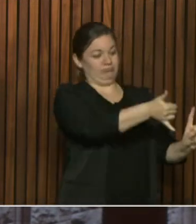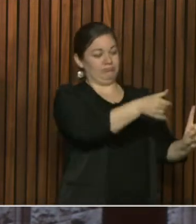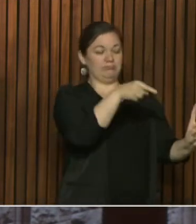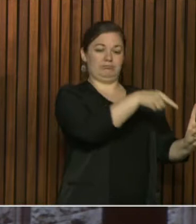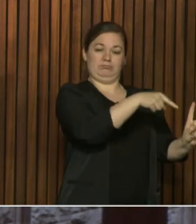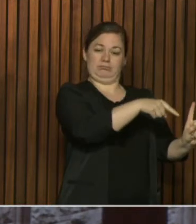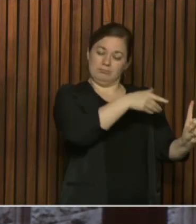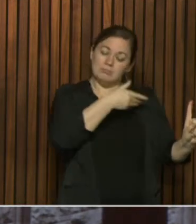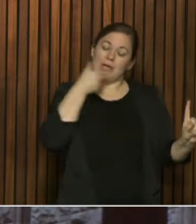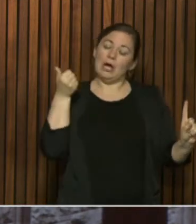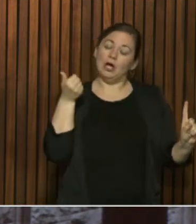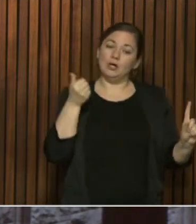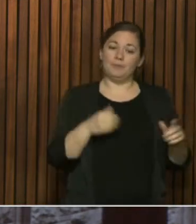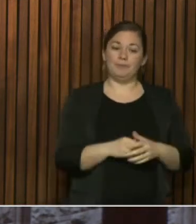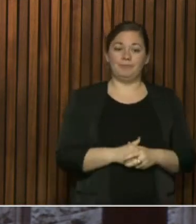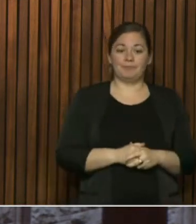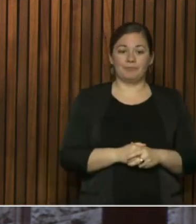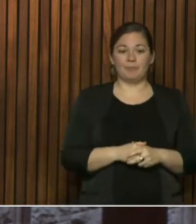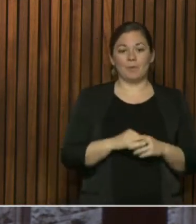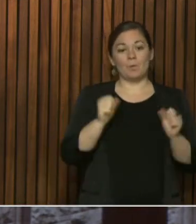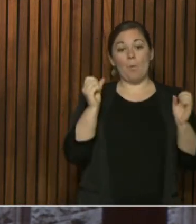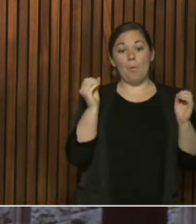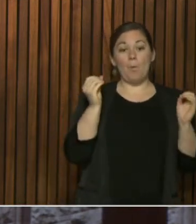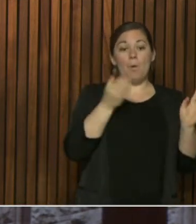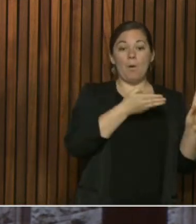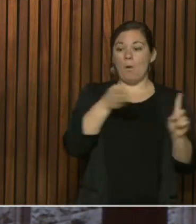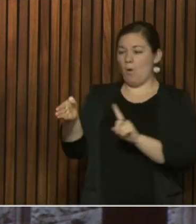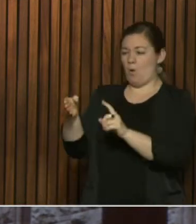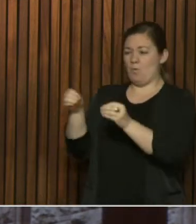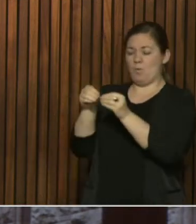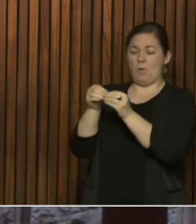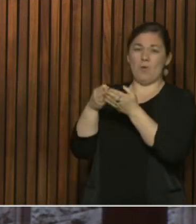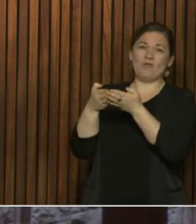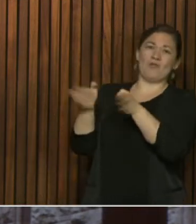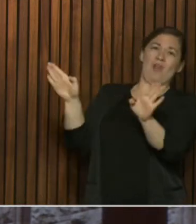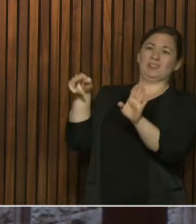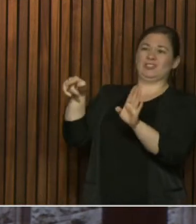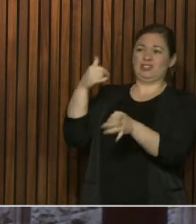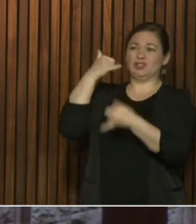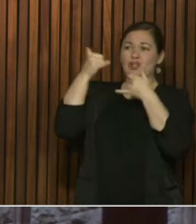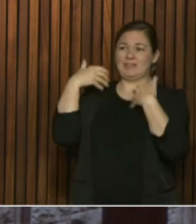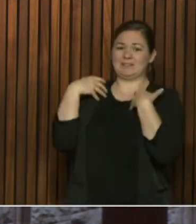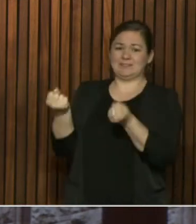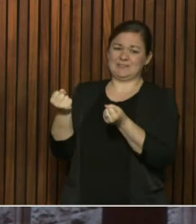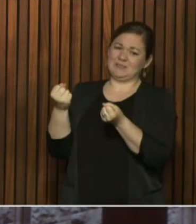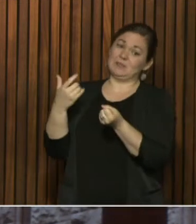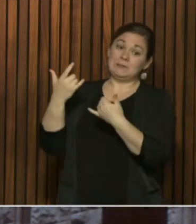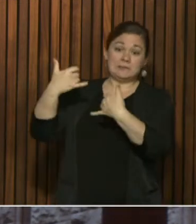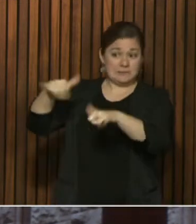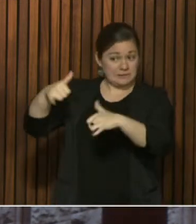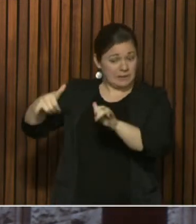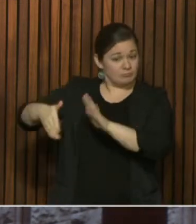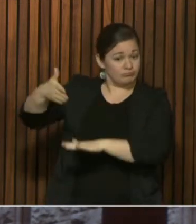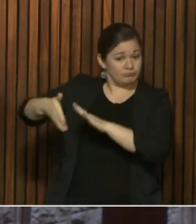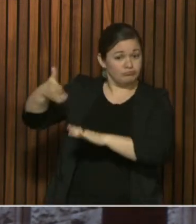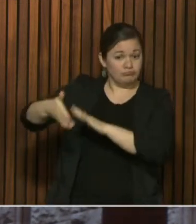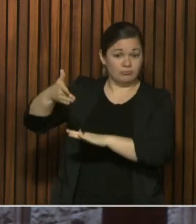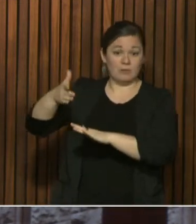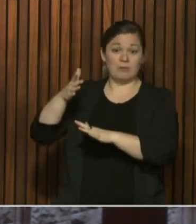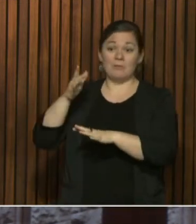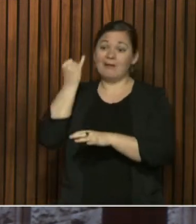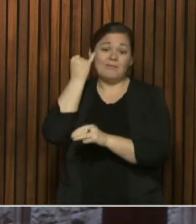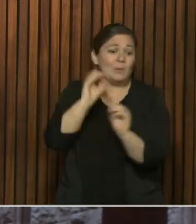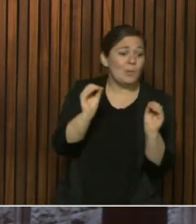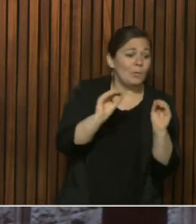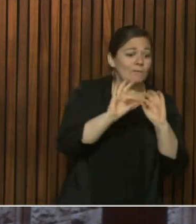I would say, refined than you would get at telehealth. Telehealth is still available. And for people who don't have a primary care physician or having